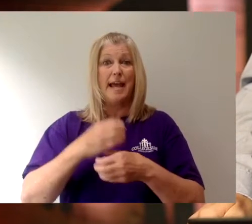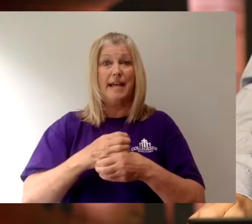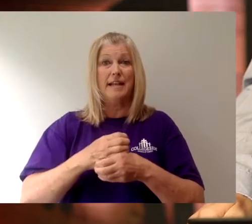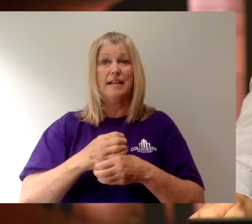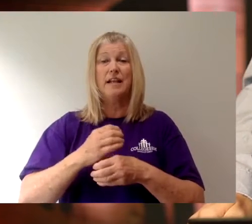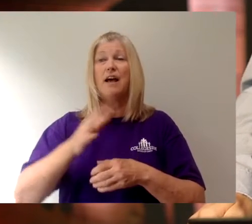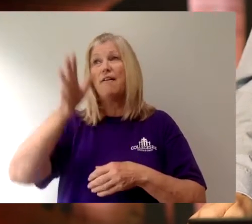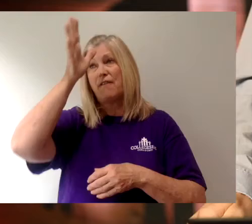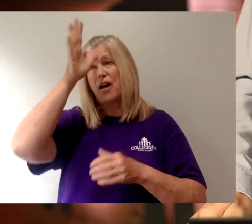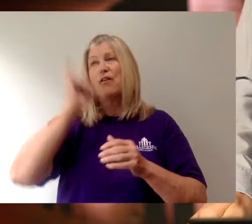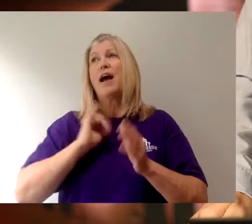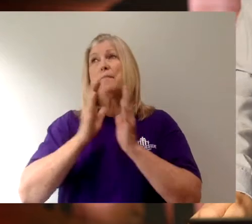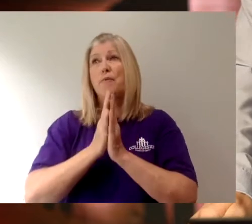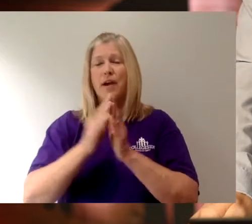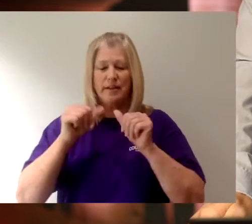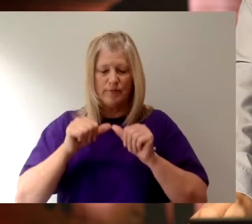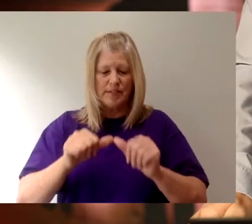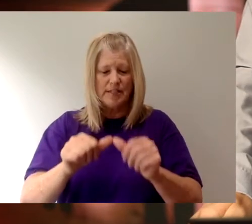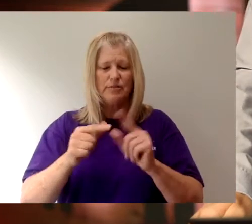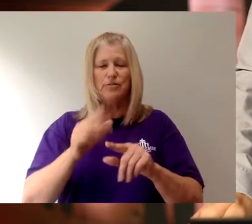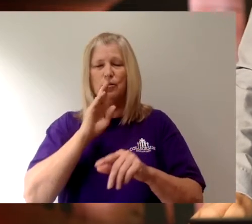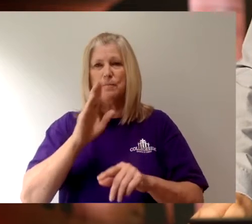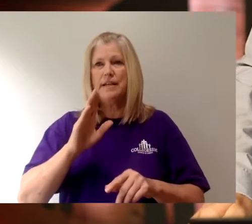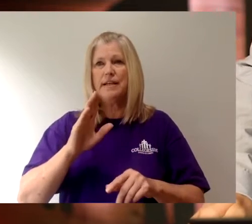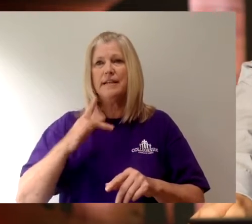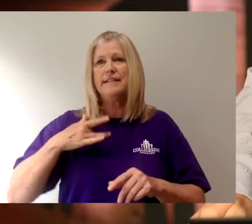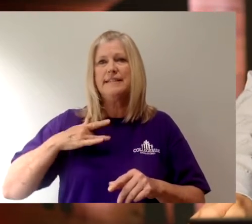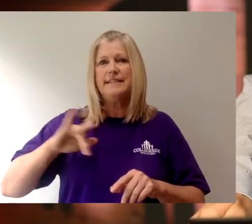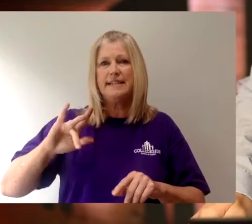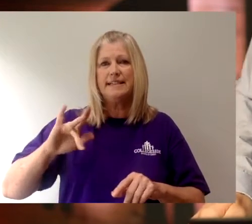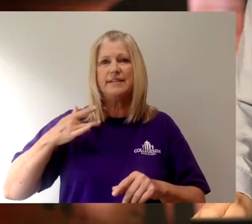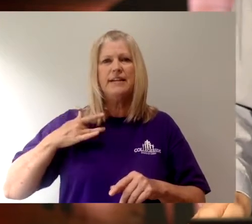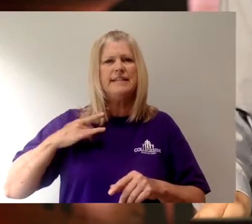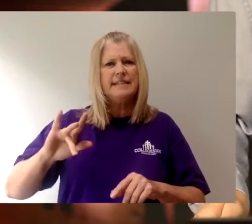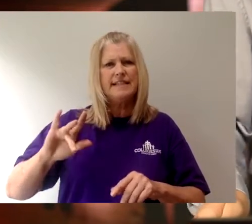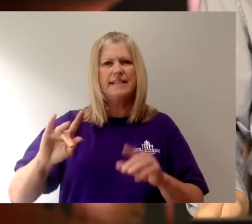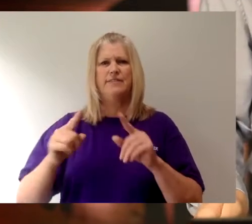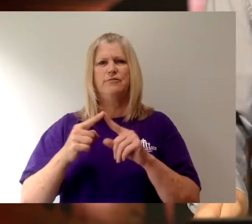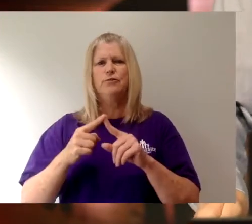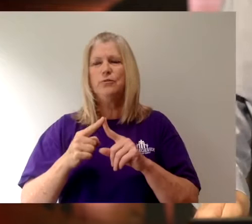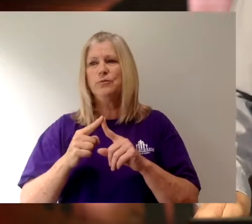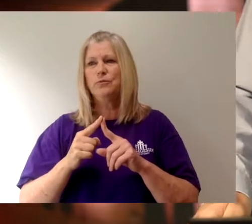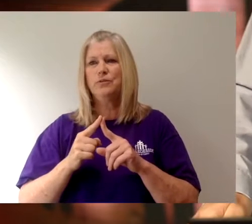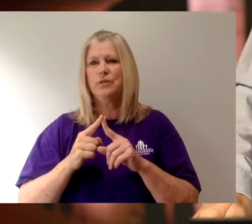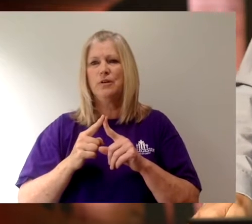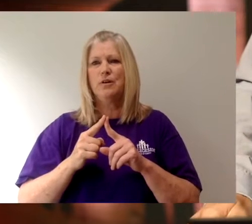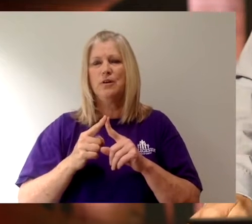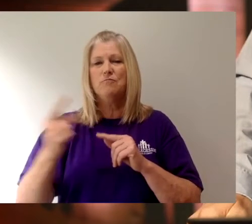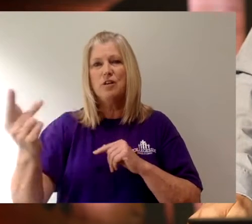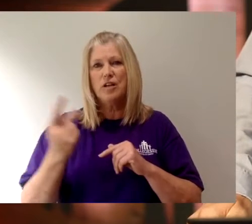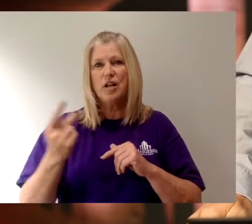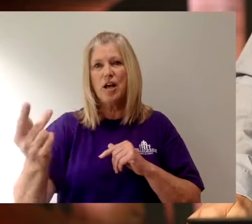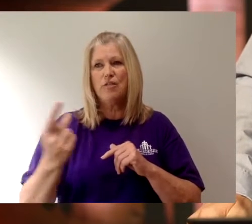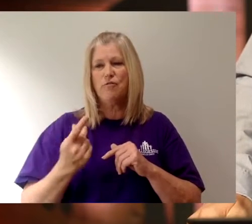So, Father, I pray that we would continue to be sensitive, that we would be sensitive to one